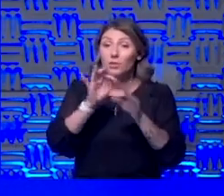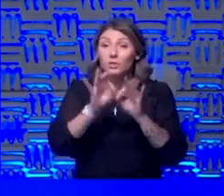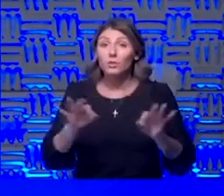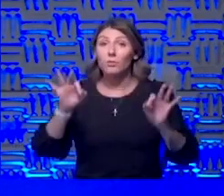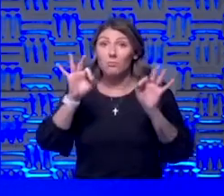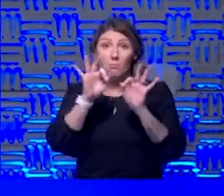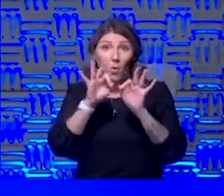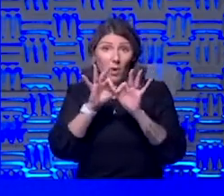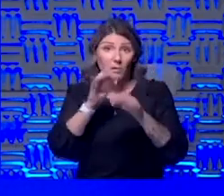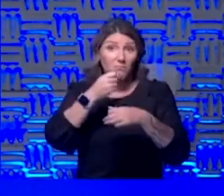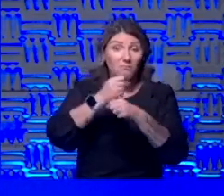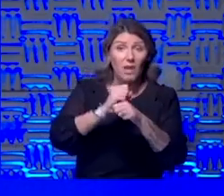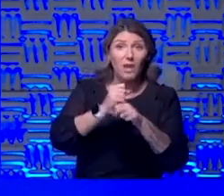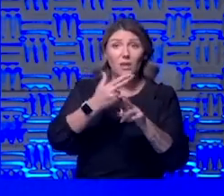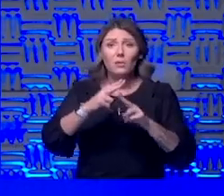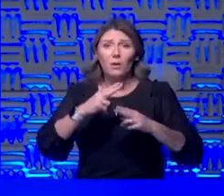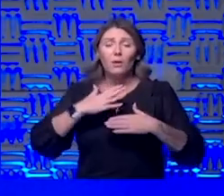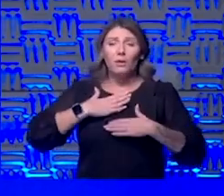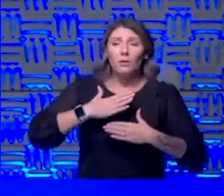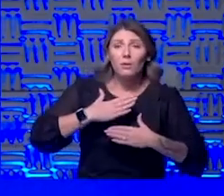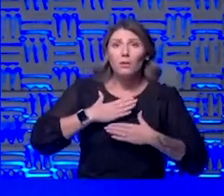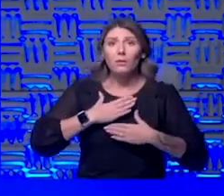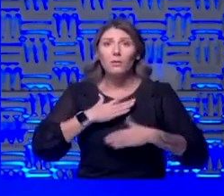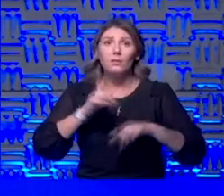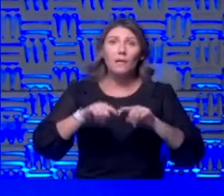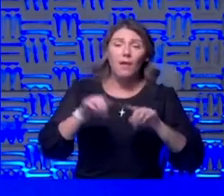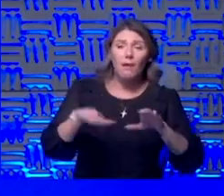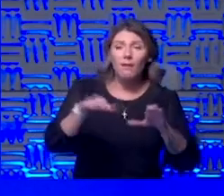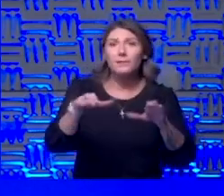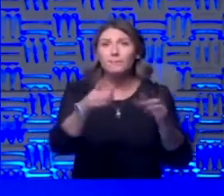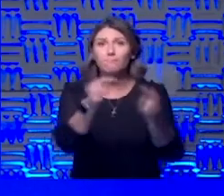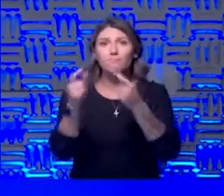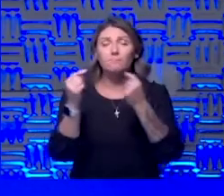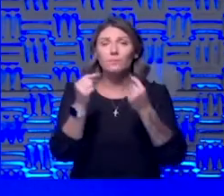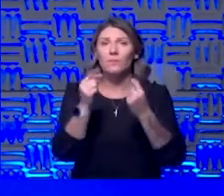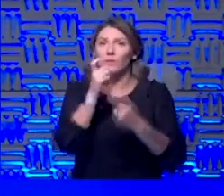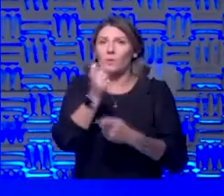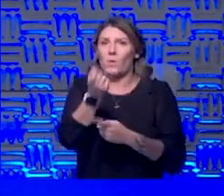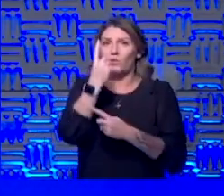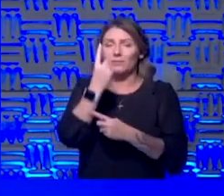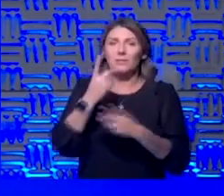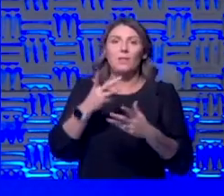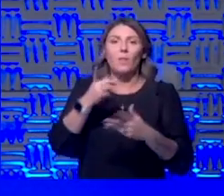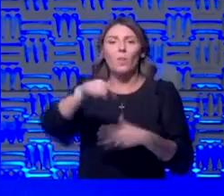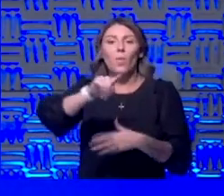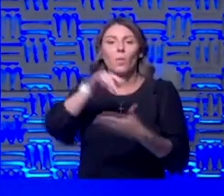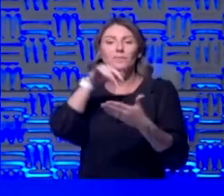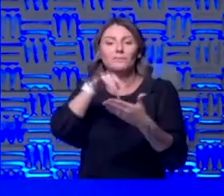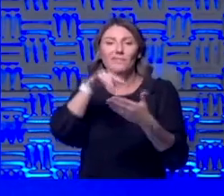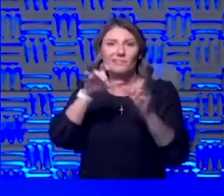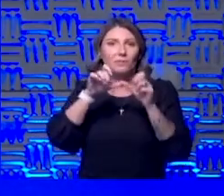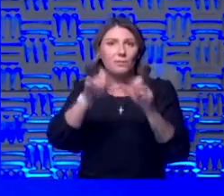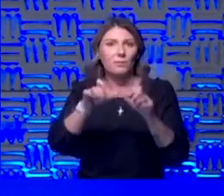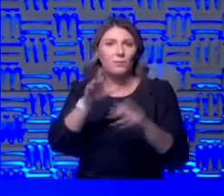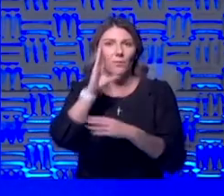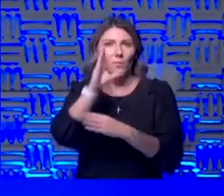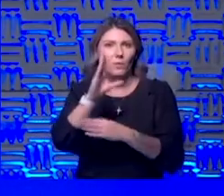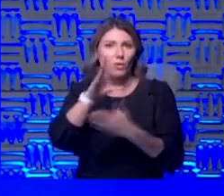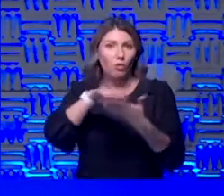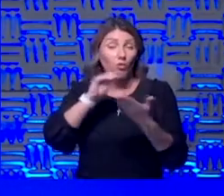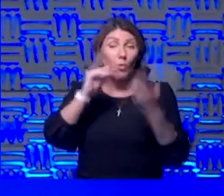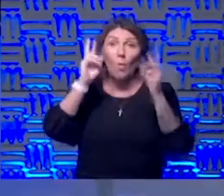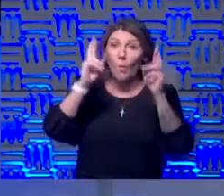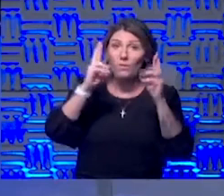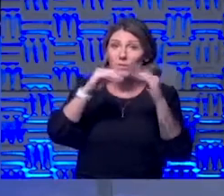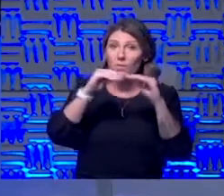that and that will that make you be short of breath or not be able to do the activities we don't understand that those studies are ongoing and hopefully we'll learn some more about that